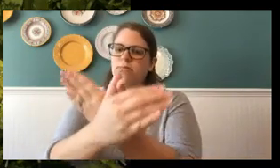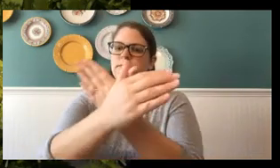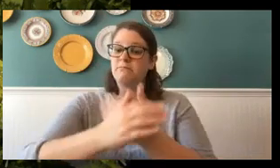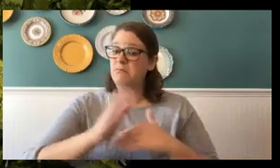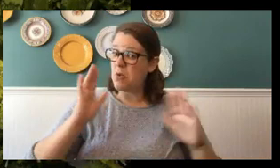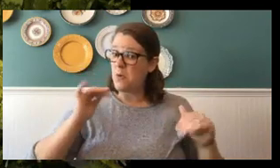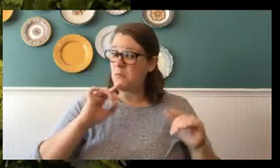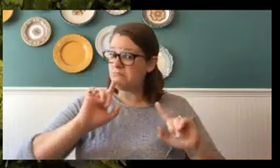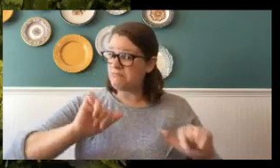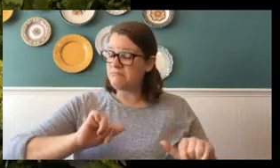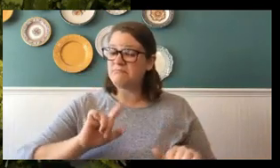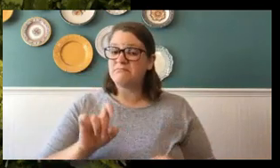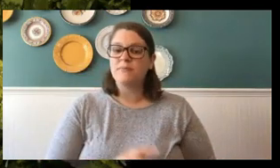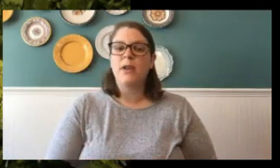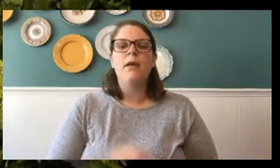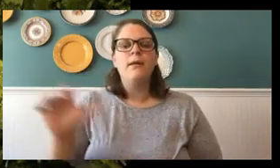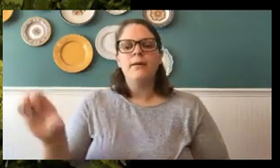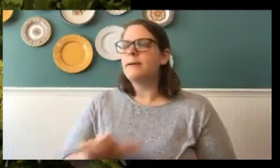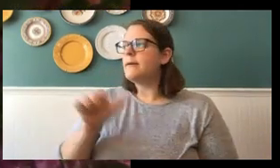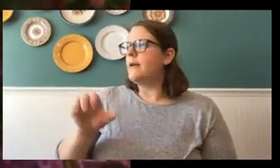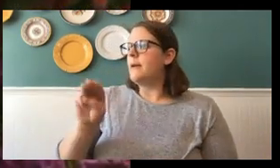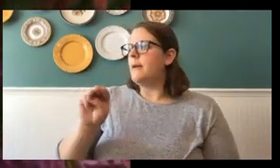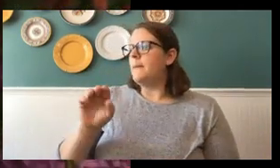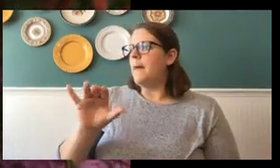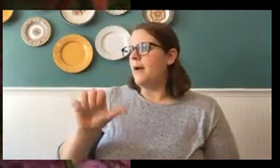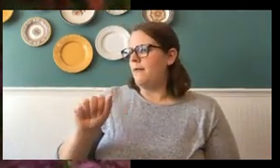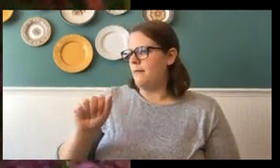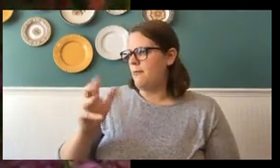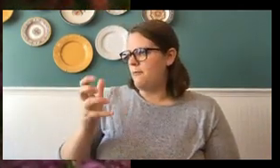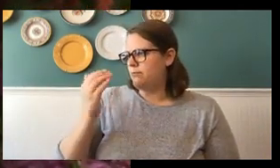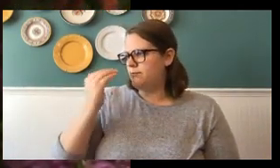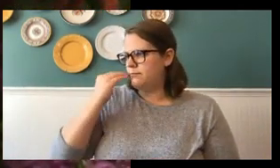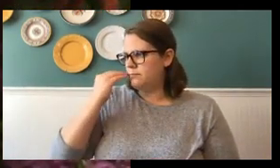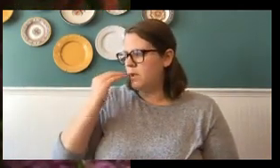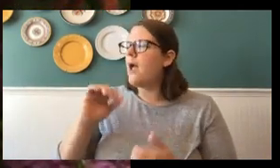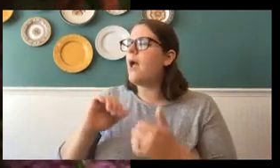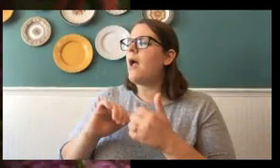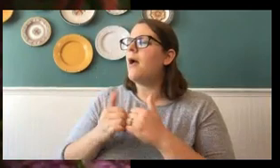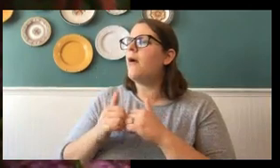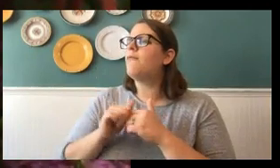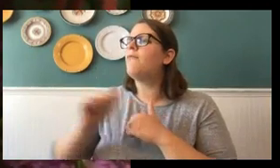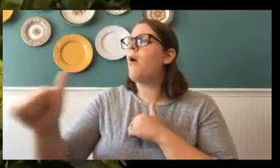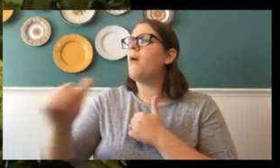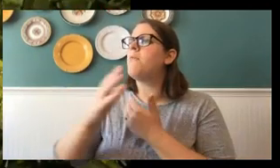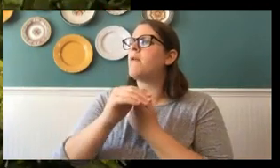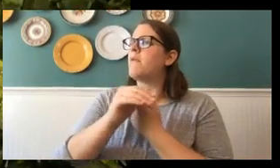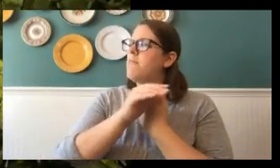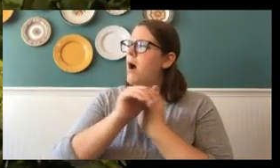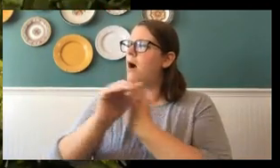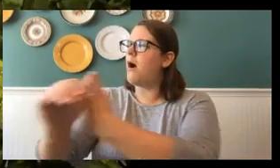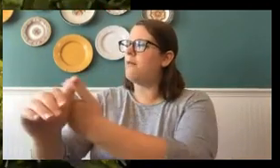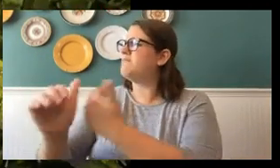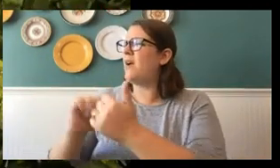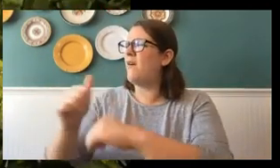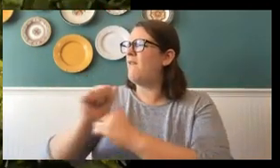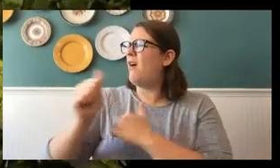question. Very good. Another one. So, Maya wants to know, how far can a butterfly fly? Ooh! Maya!